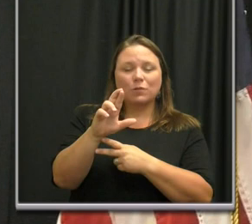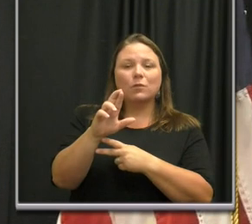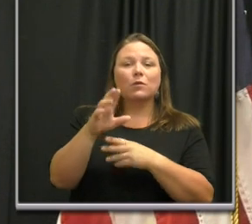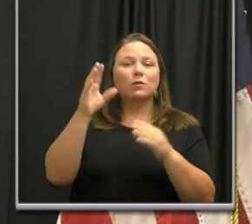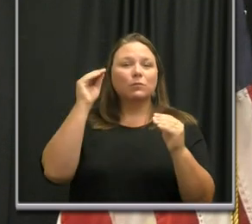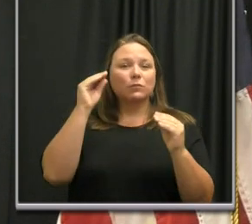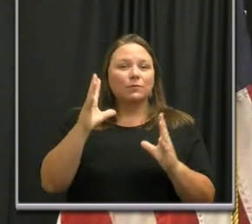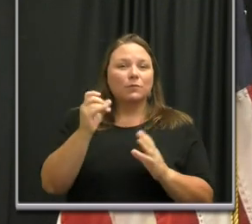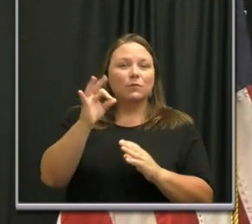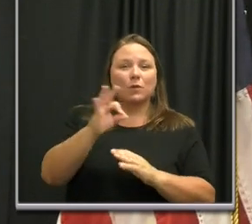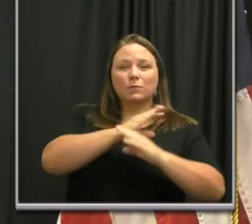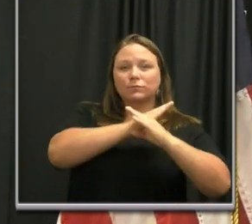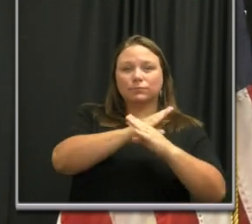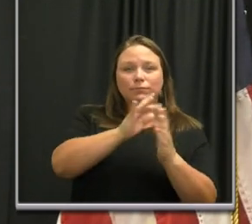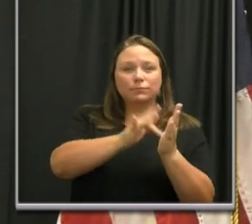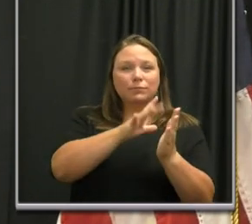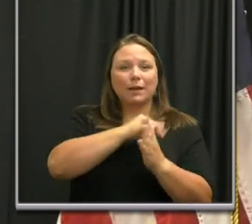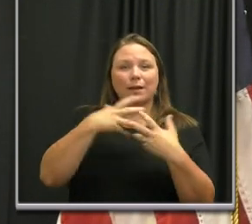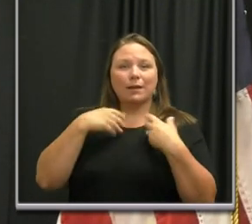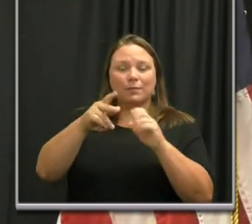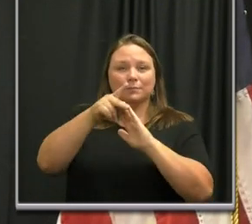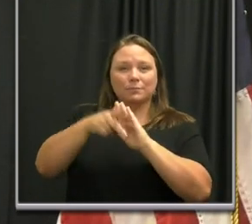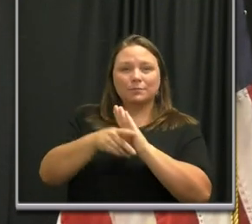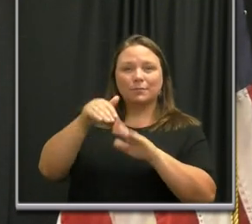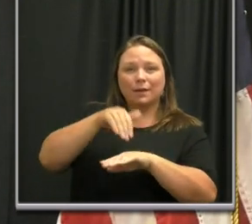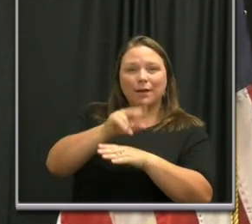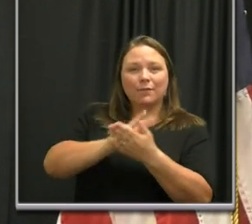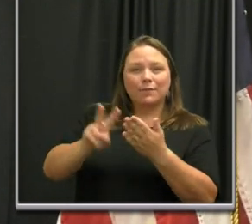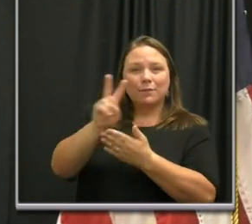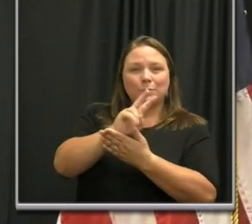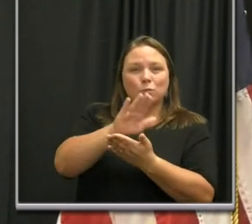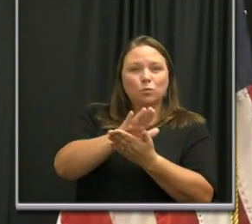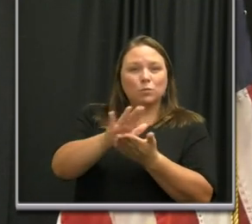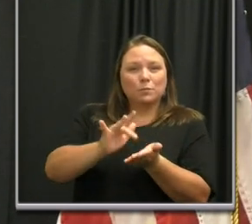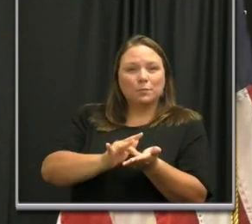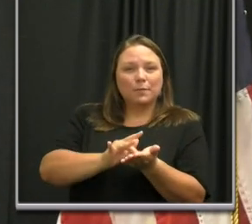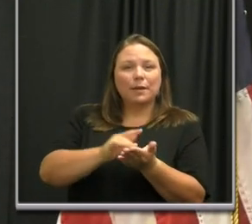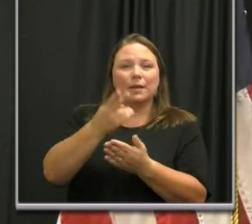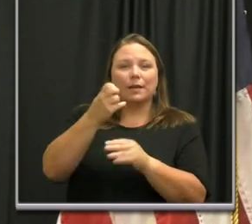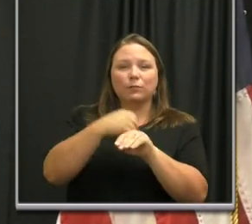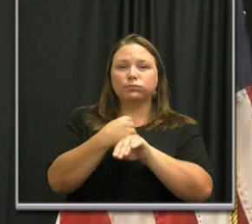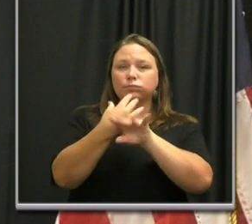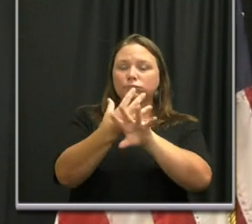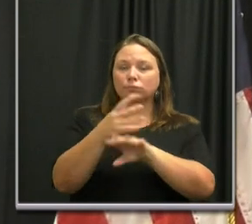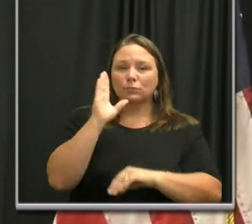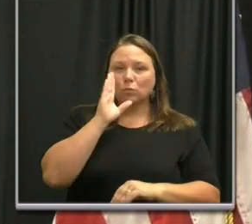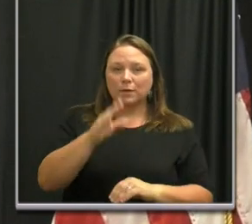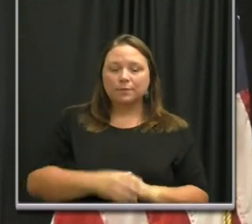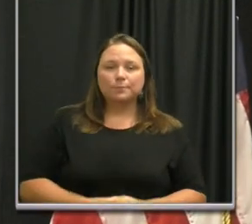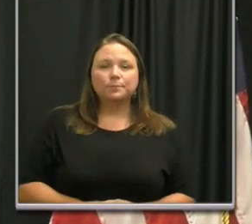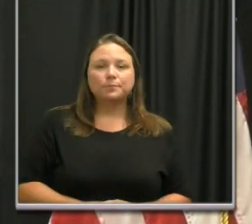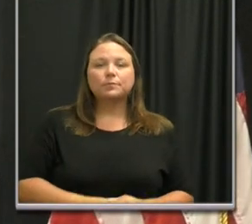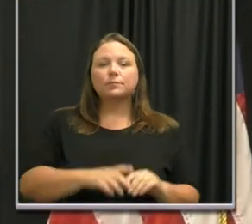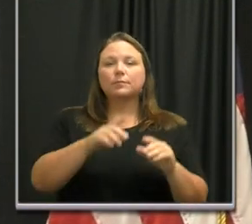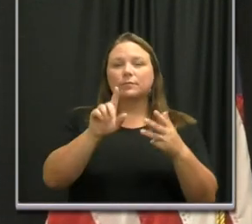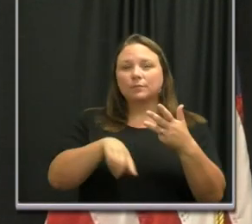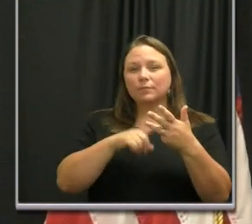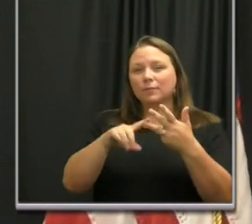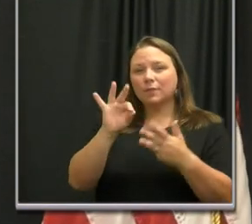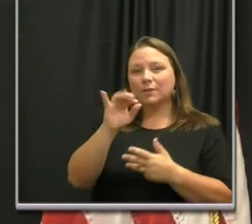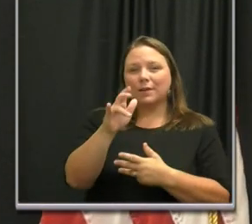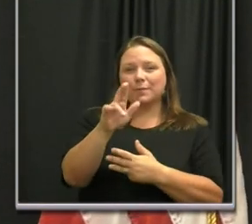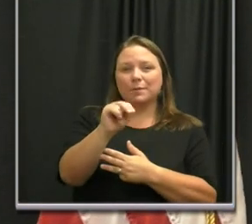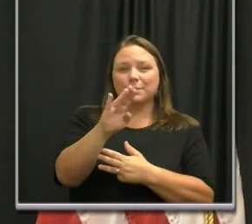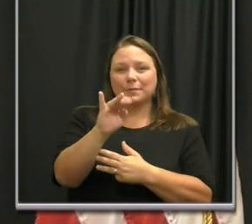Medicine and Health Policy at Vanderbilt University School of Medicine, who is joining us by WebEx video conference, and Fabian